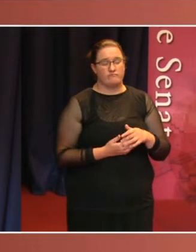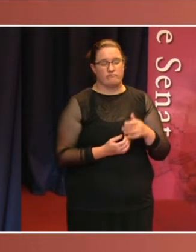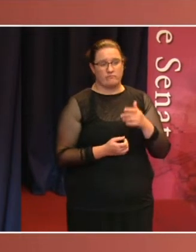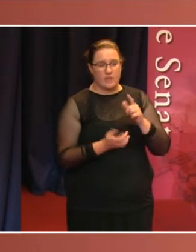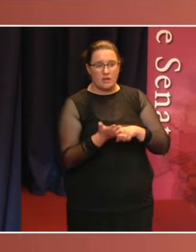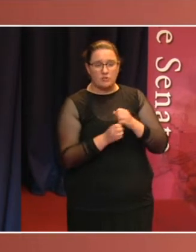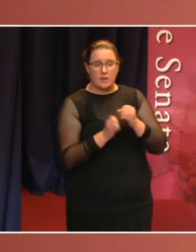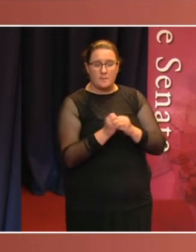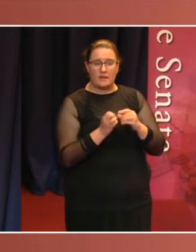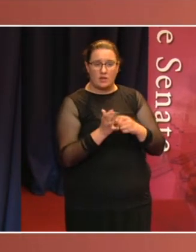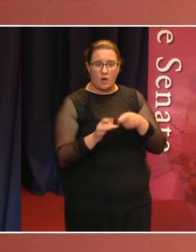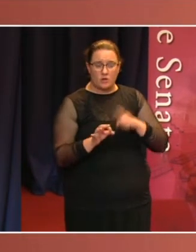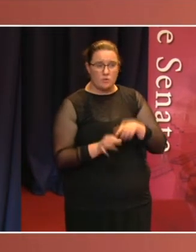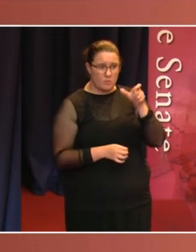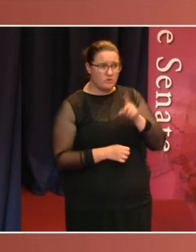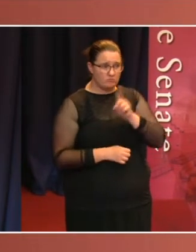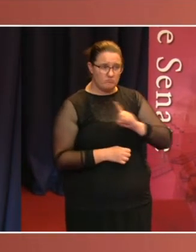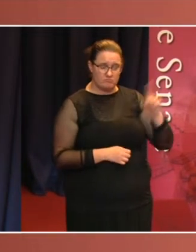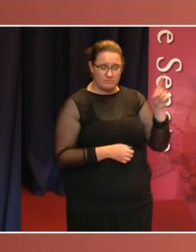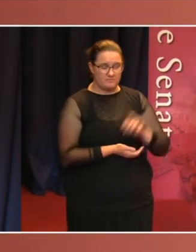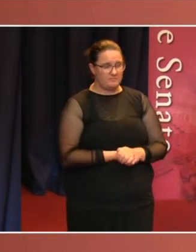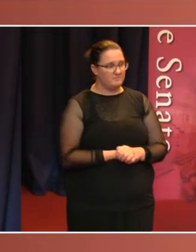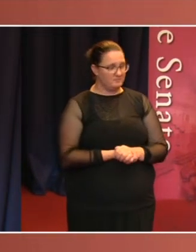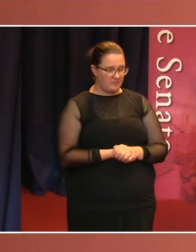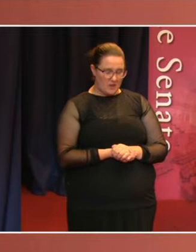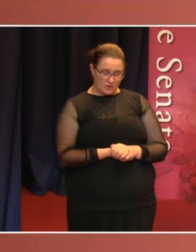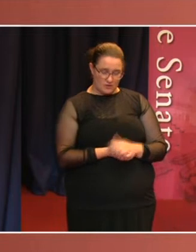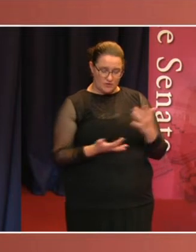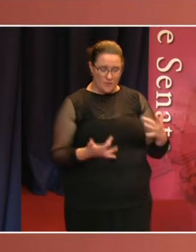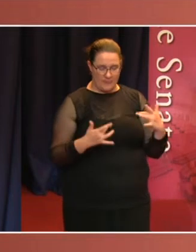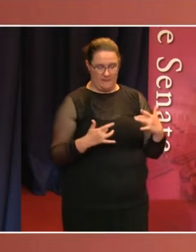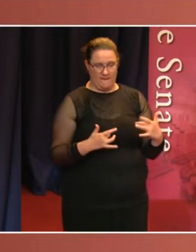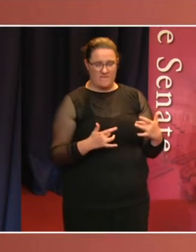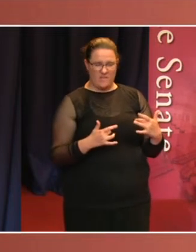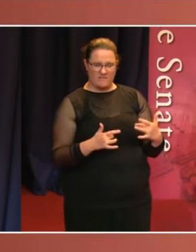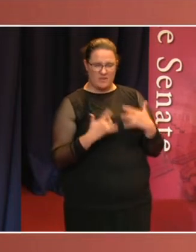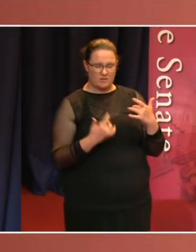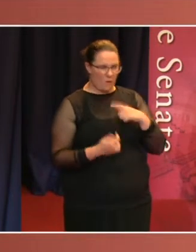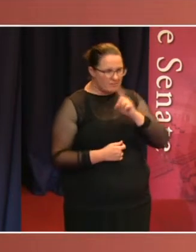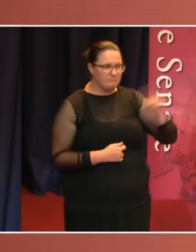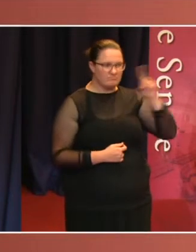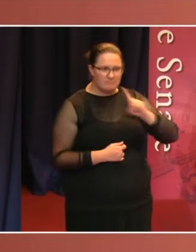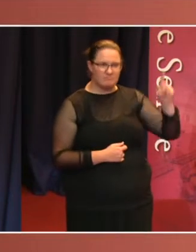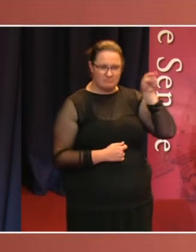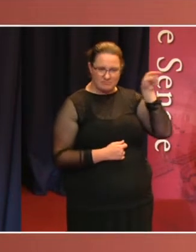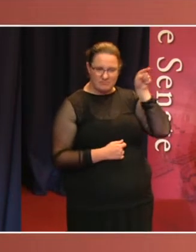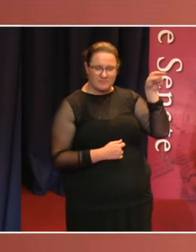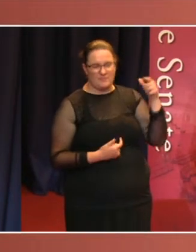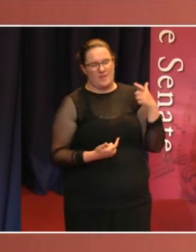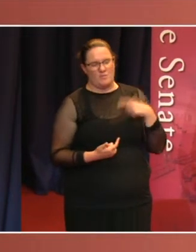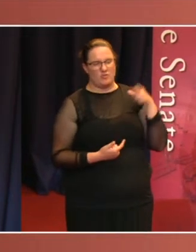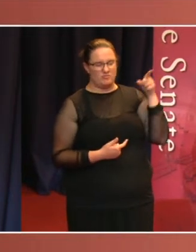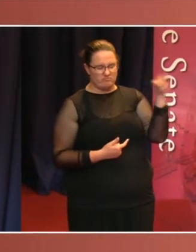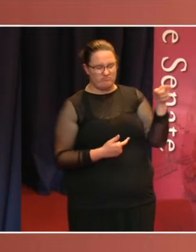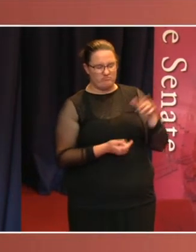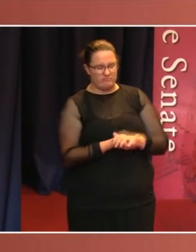firsts that have occurred in the Senate, we think largely due to its proportional representation voting system. While